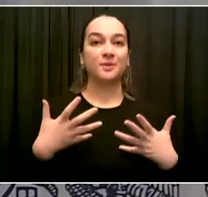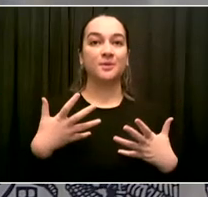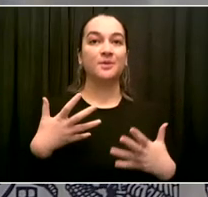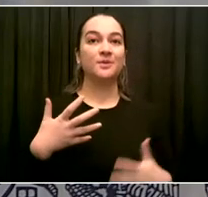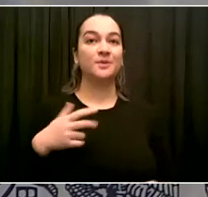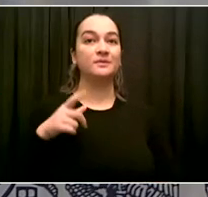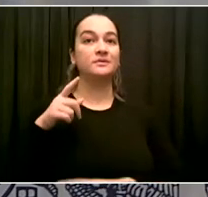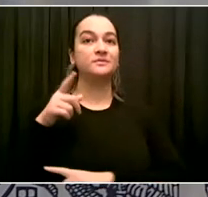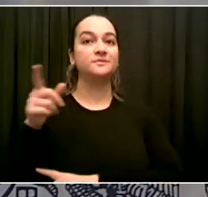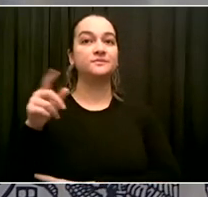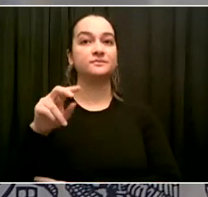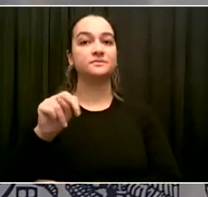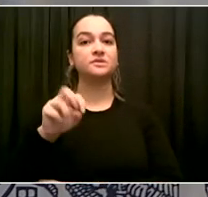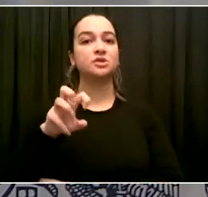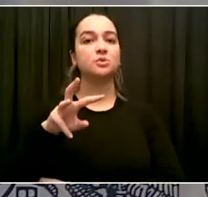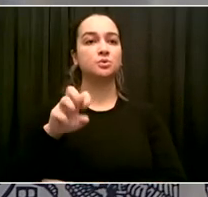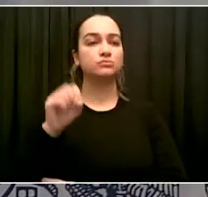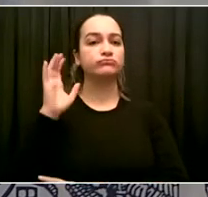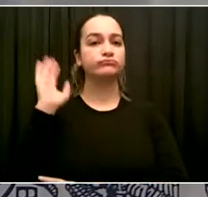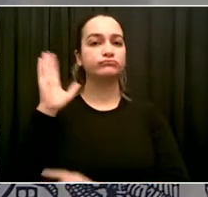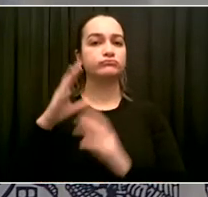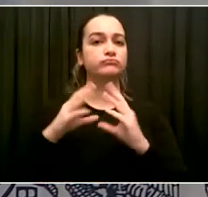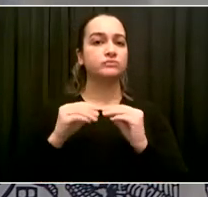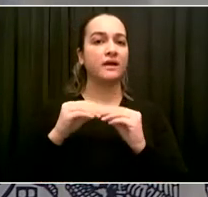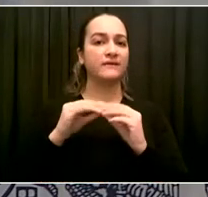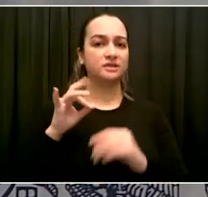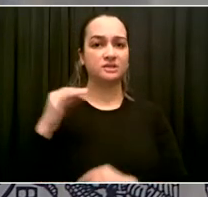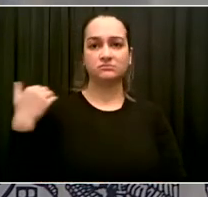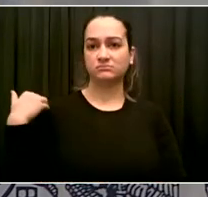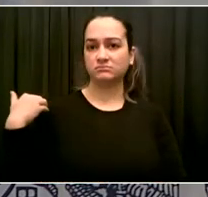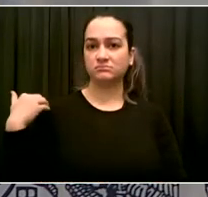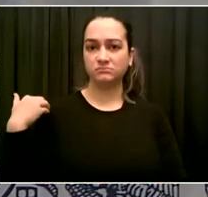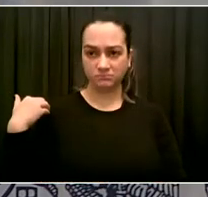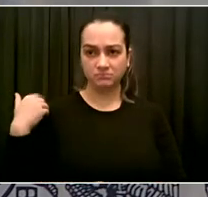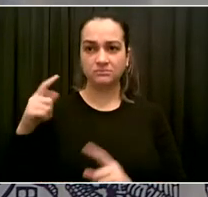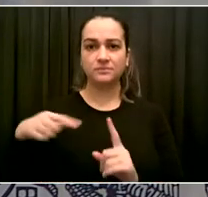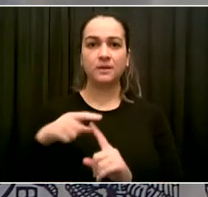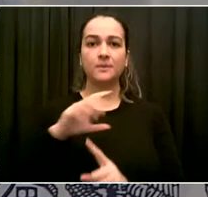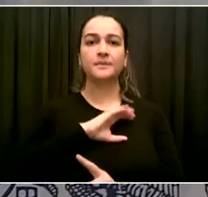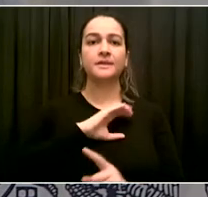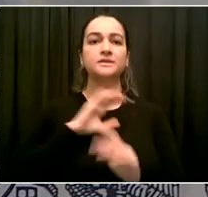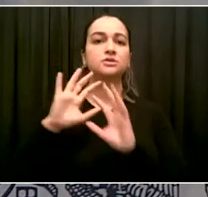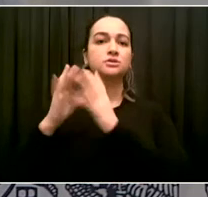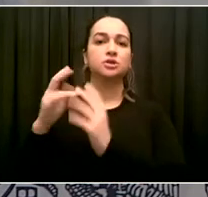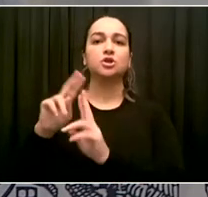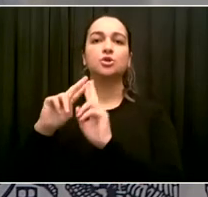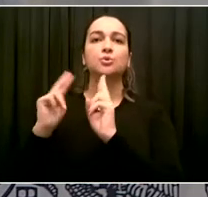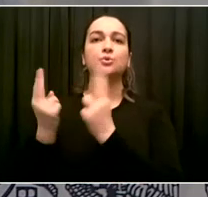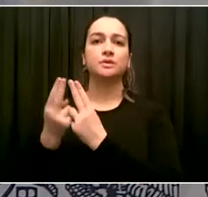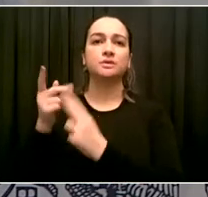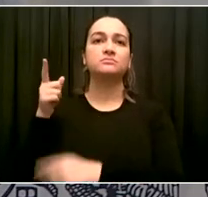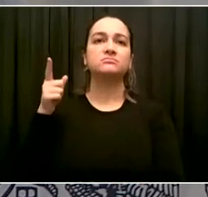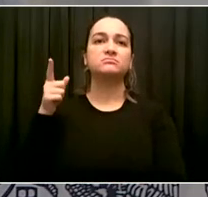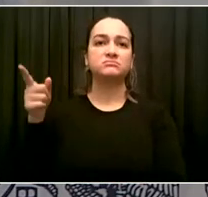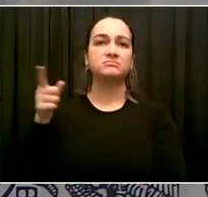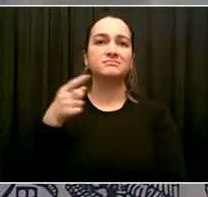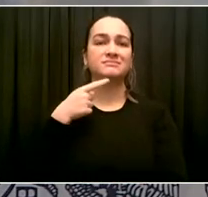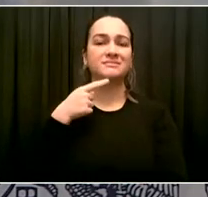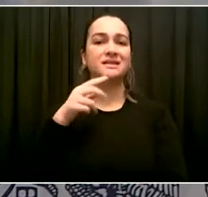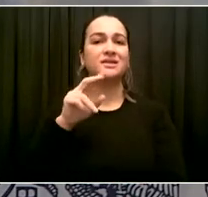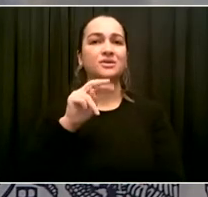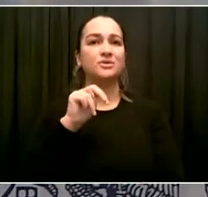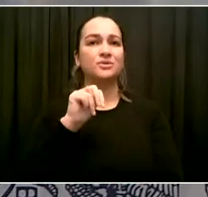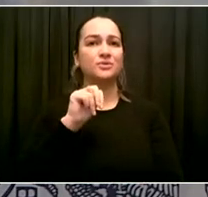NYPD reform. Has the city reached out to the unions for input? And if not, do you think the city should? That's just not